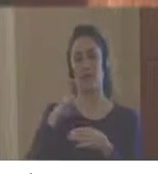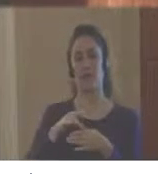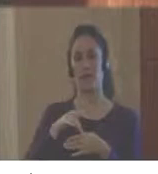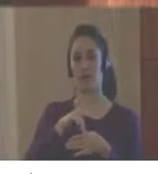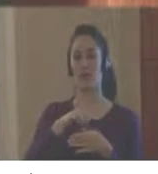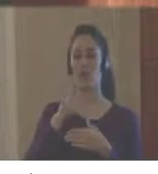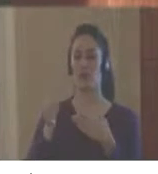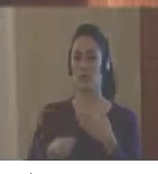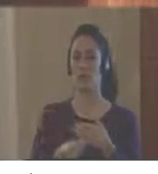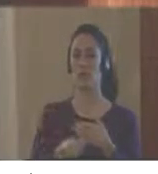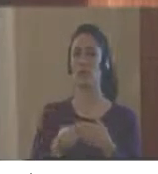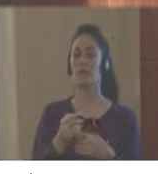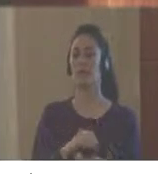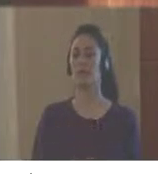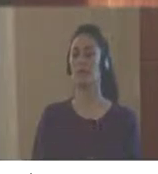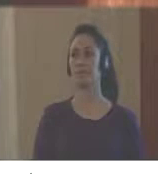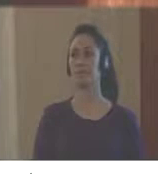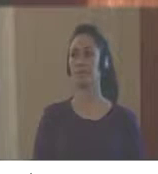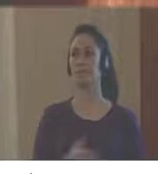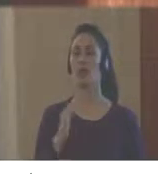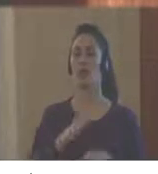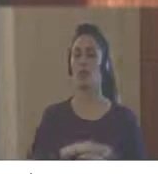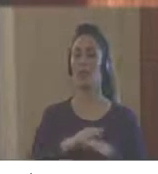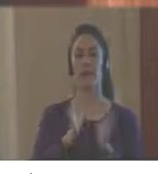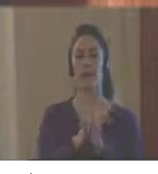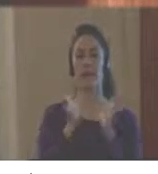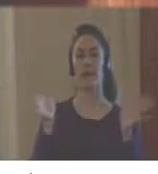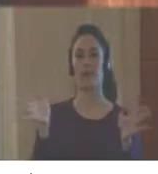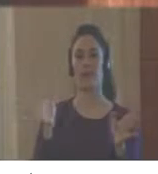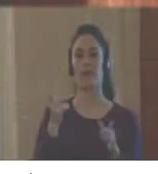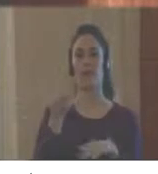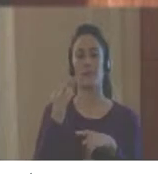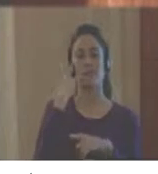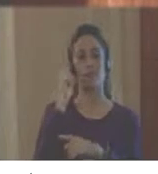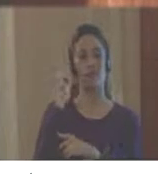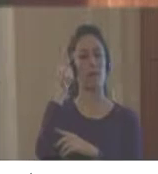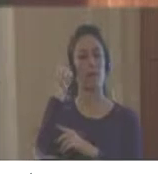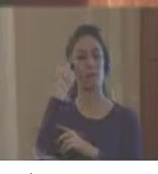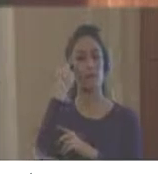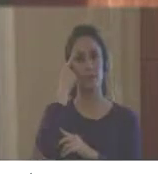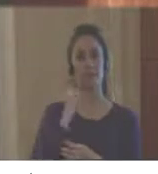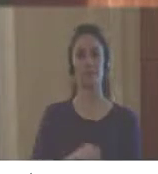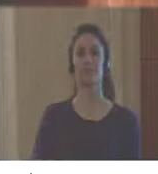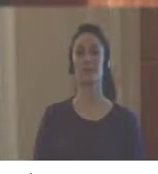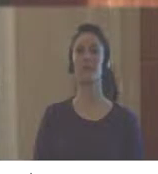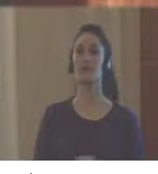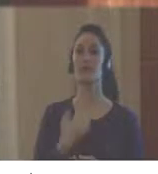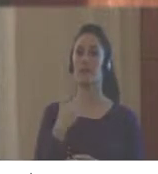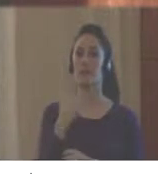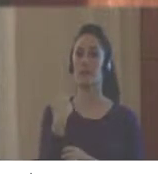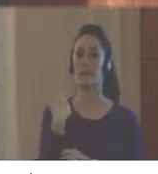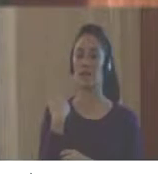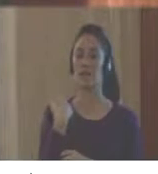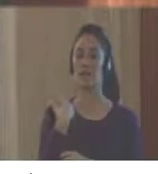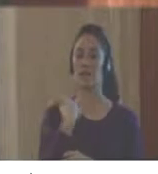policy for risk management. And we see that within the general framework of governance.